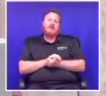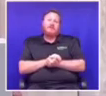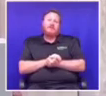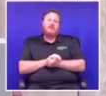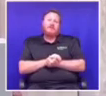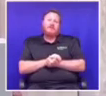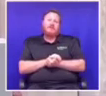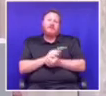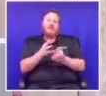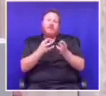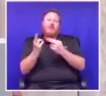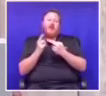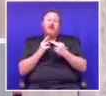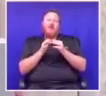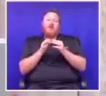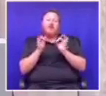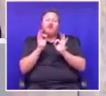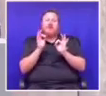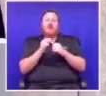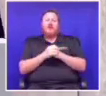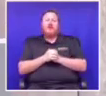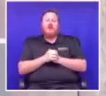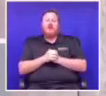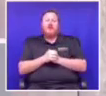Genyuminu, diabule. hihi. Thank you.